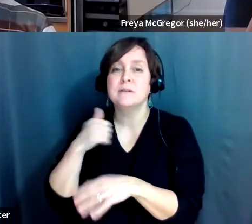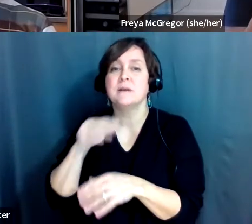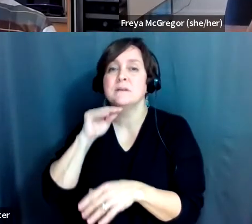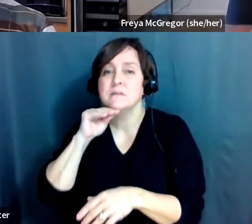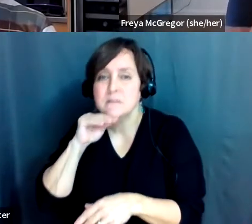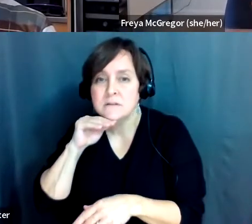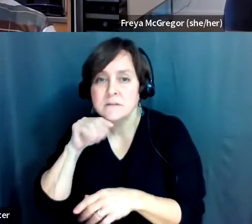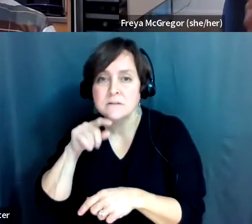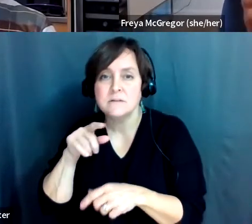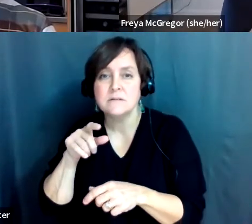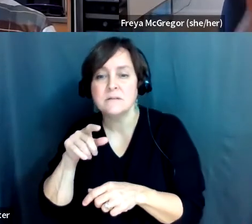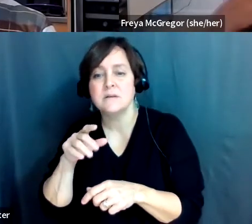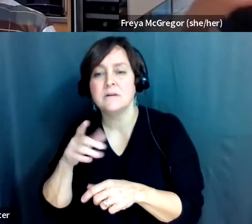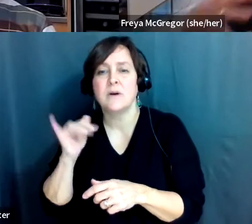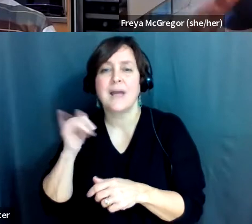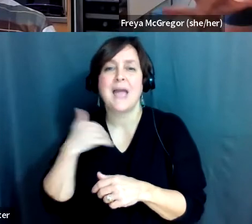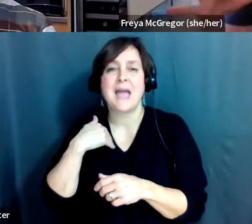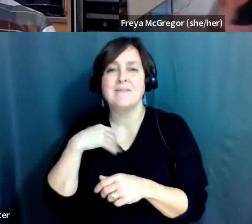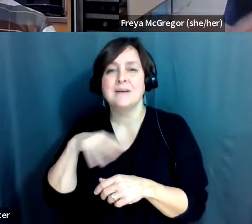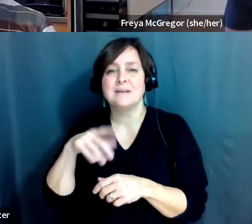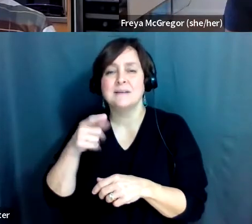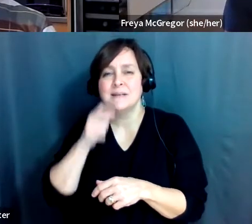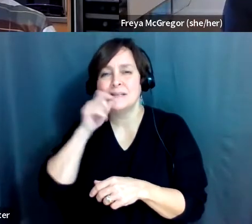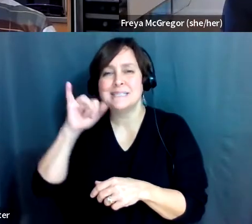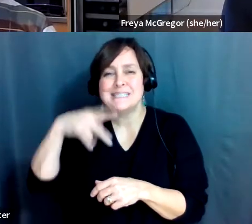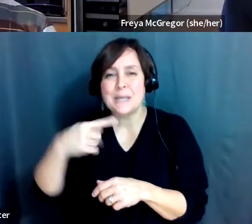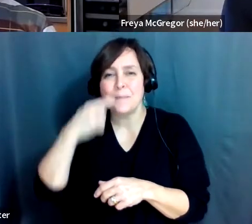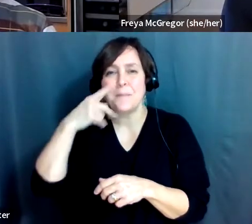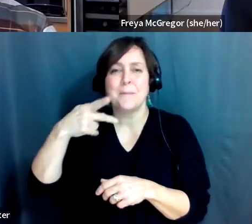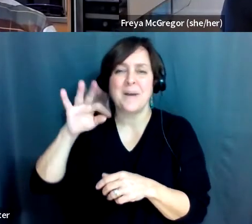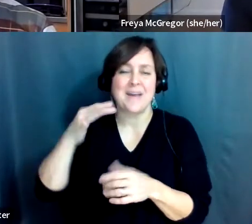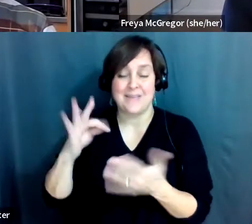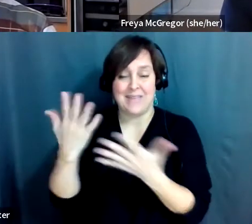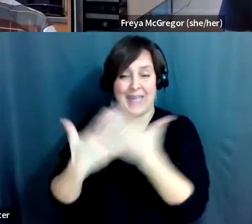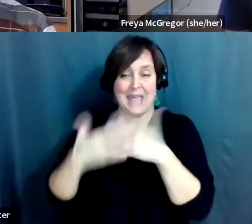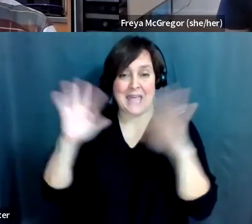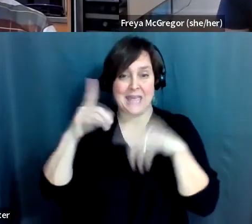and like sip and puff things if people haven't got the use of their hands or arms.